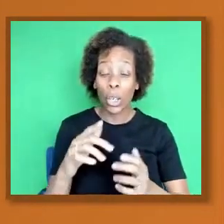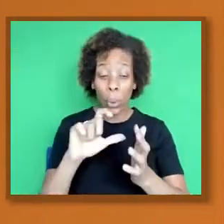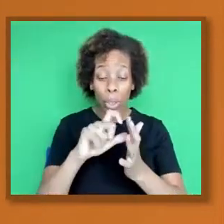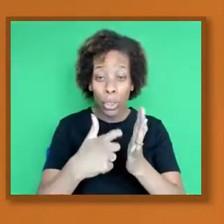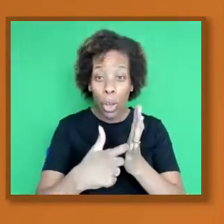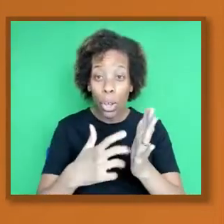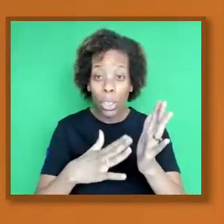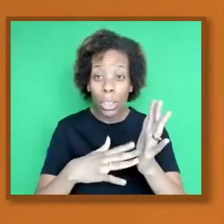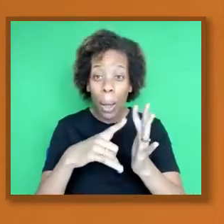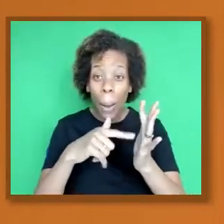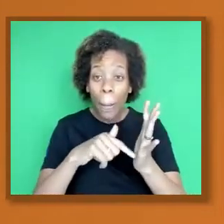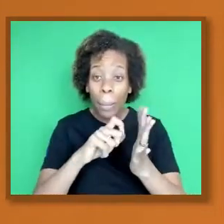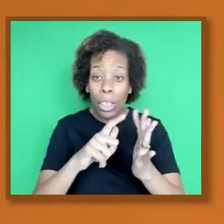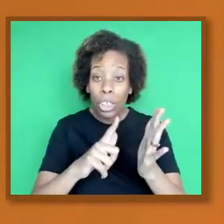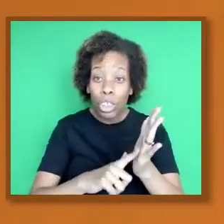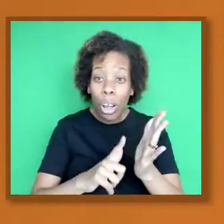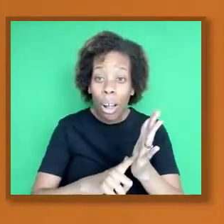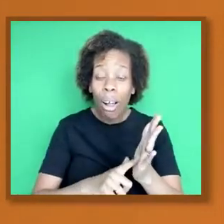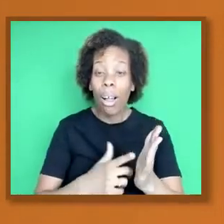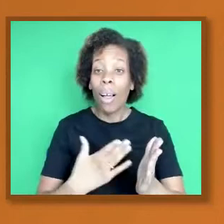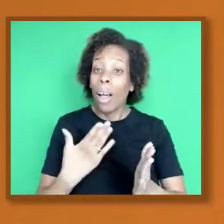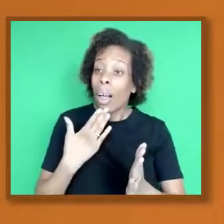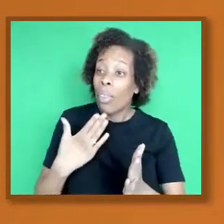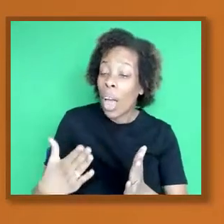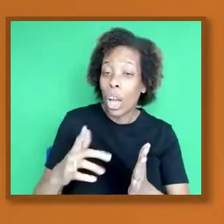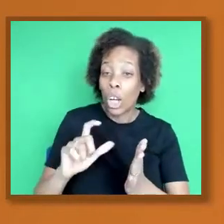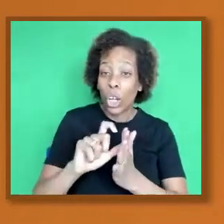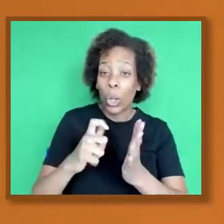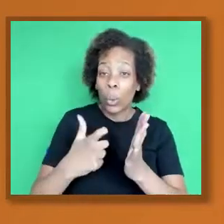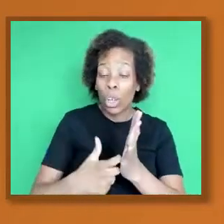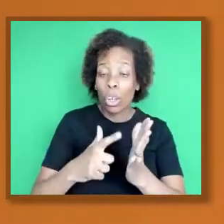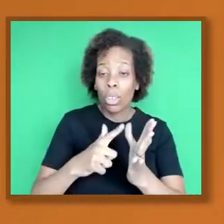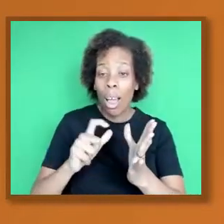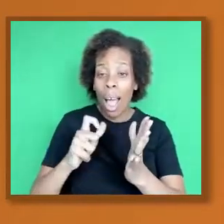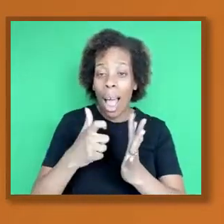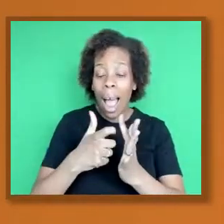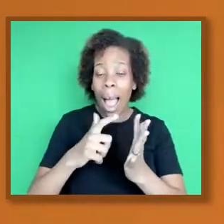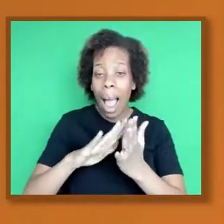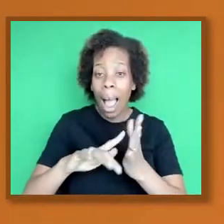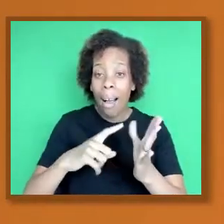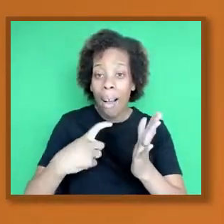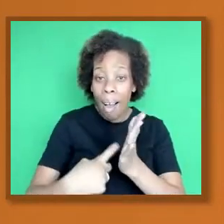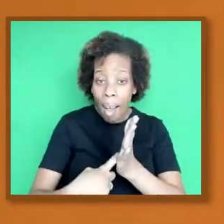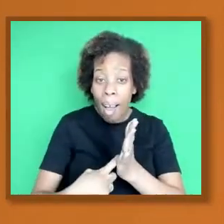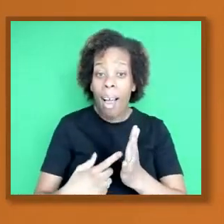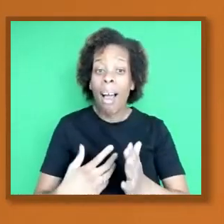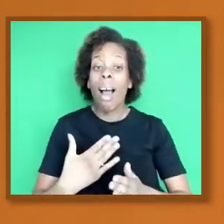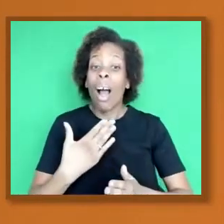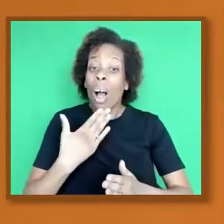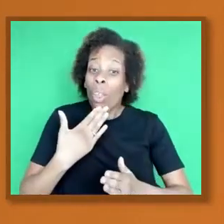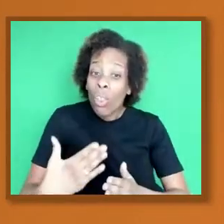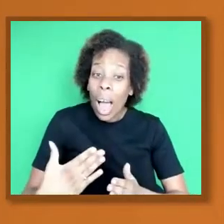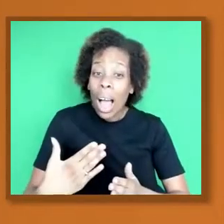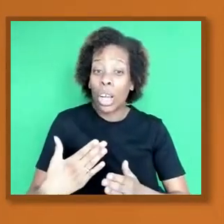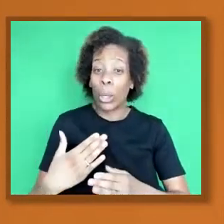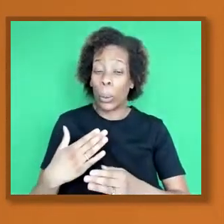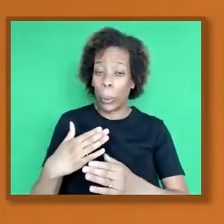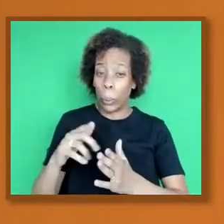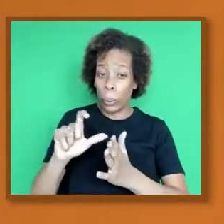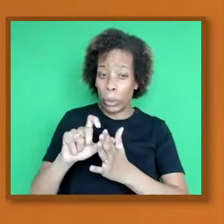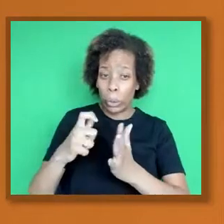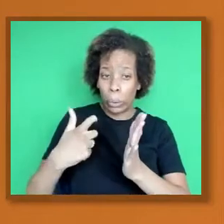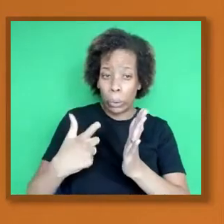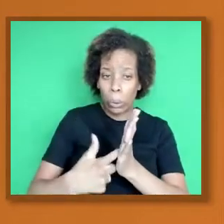and to Dr. Palmer. You have comprehensively dealt with all of the issues that have come up